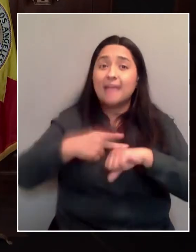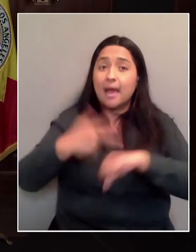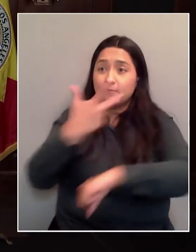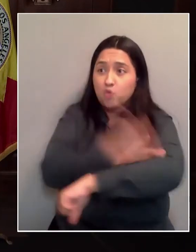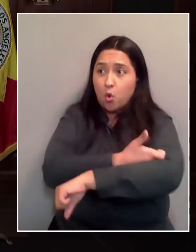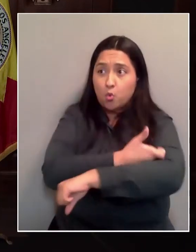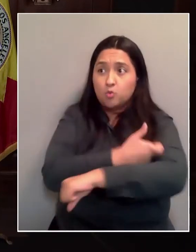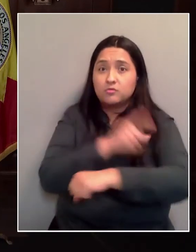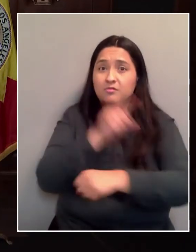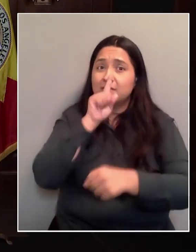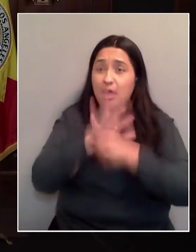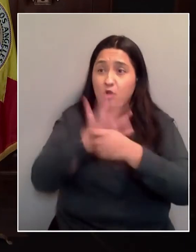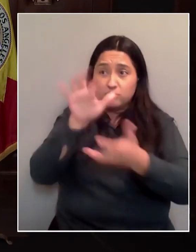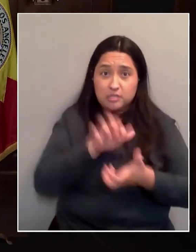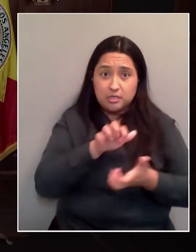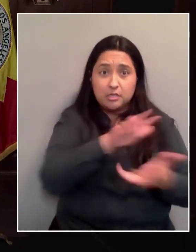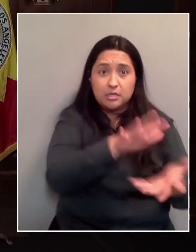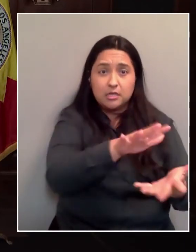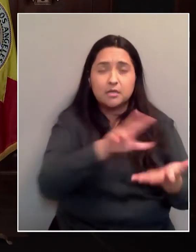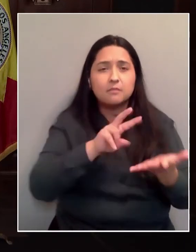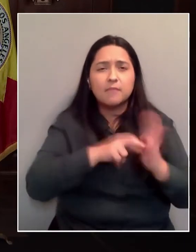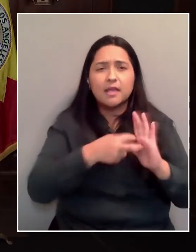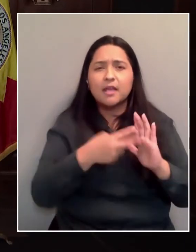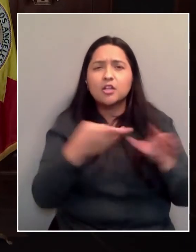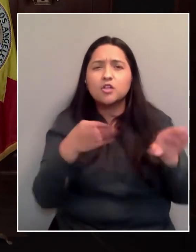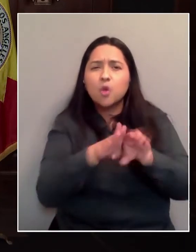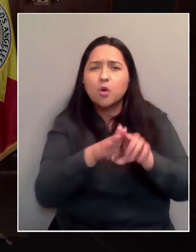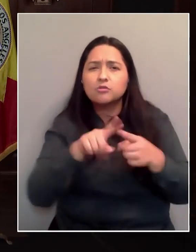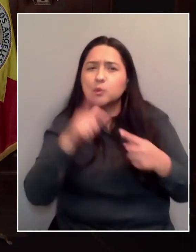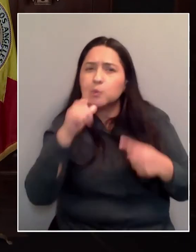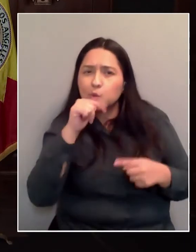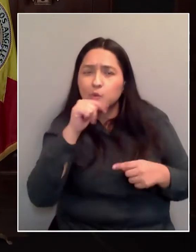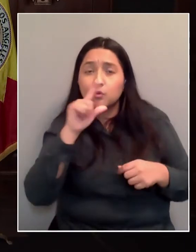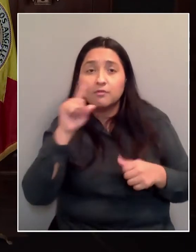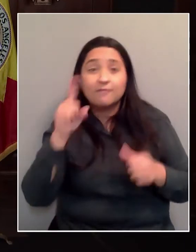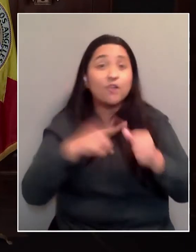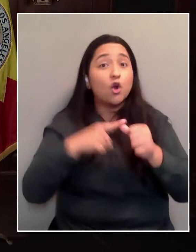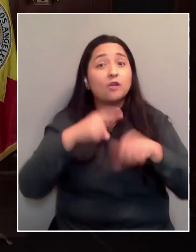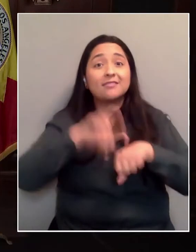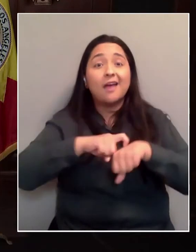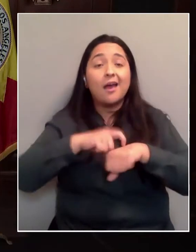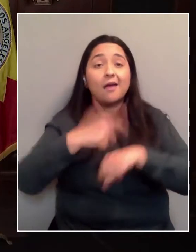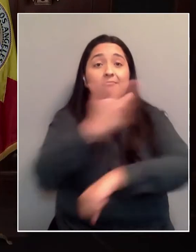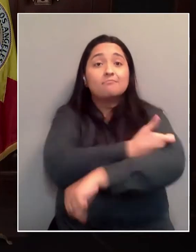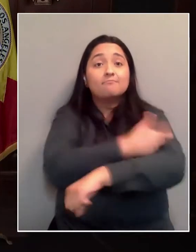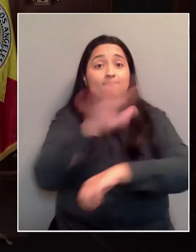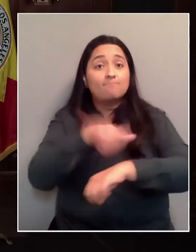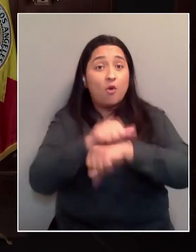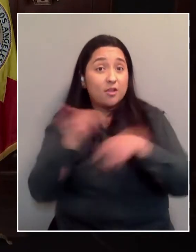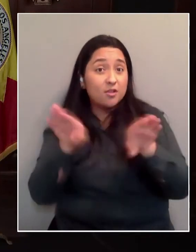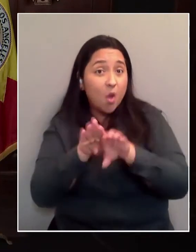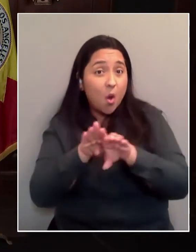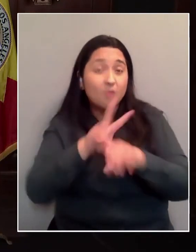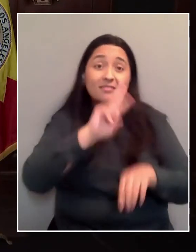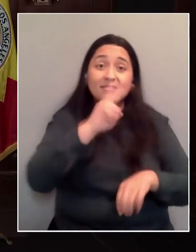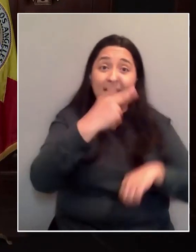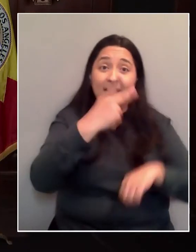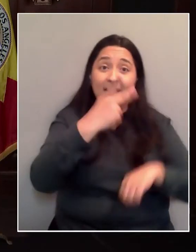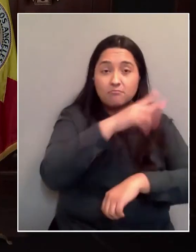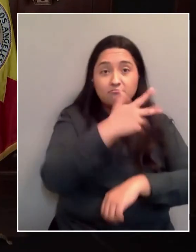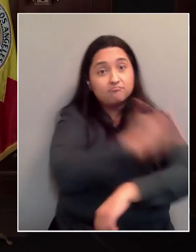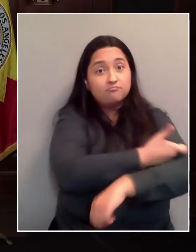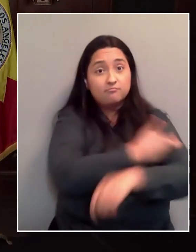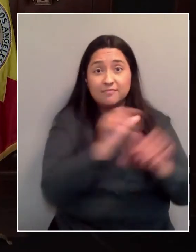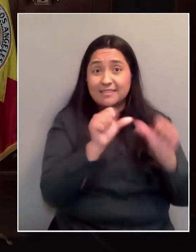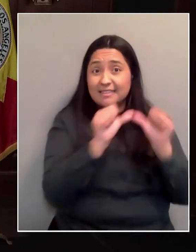does that just mean two first dose appointments, but the second dose appointments will continue? And then I'm wondering how many people are not